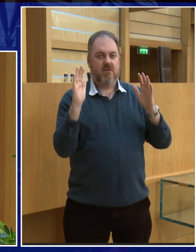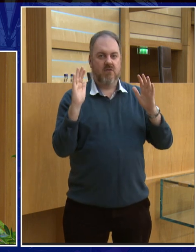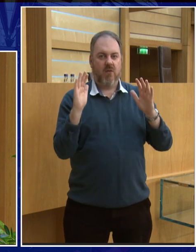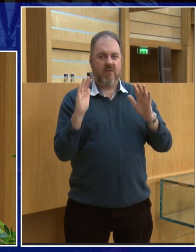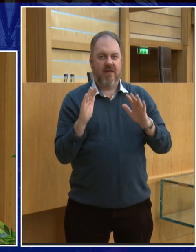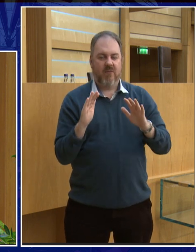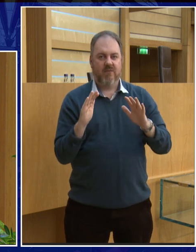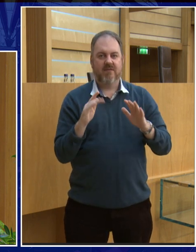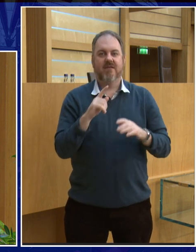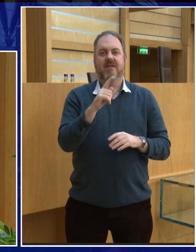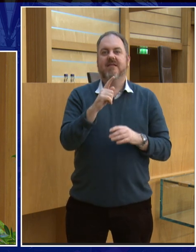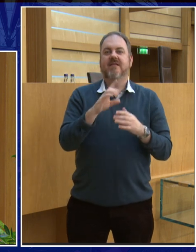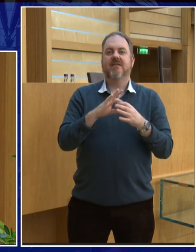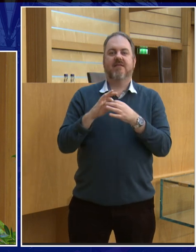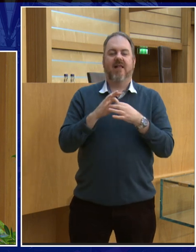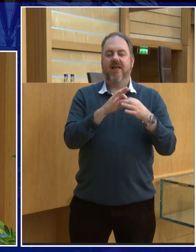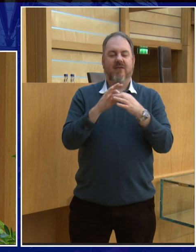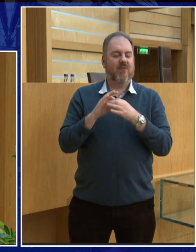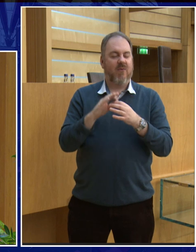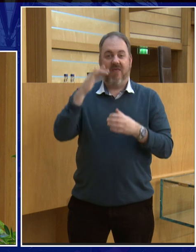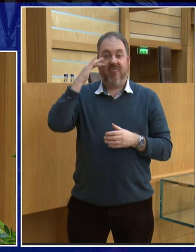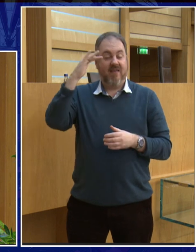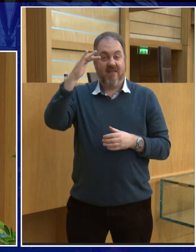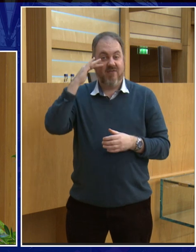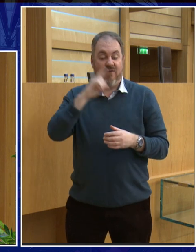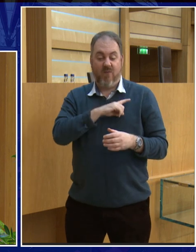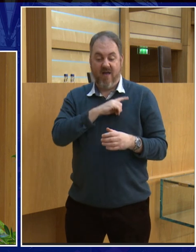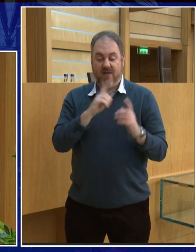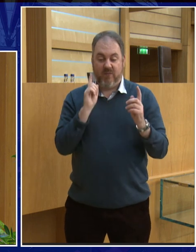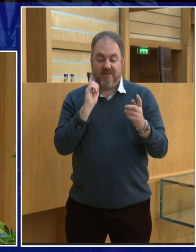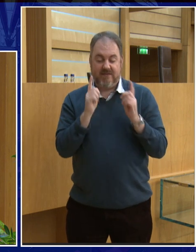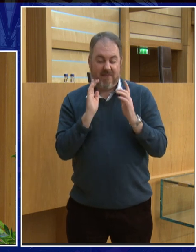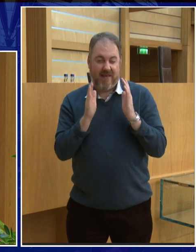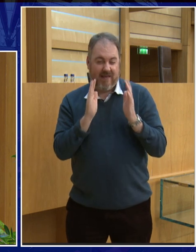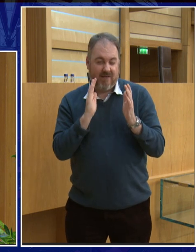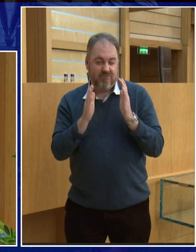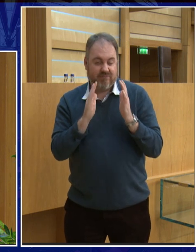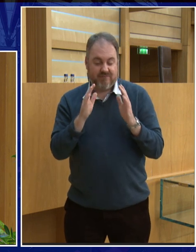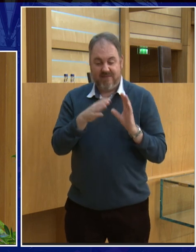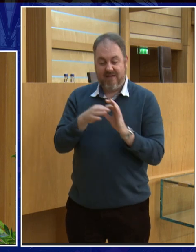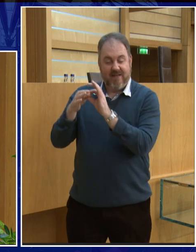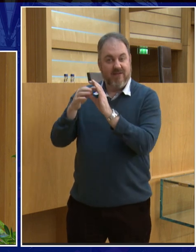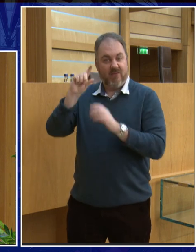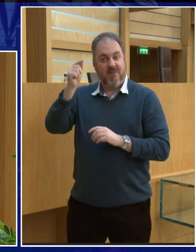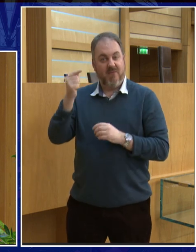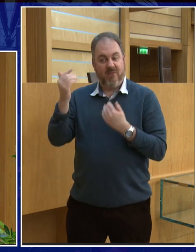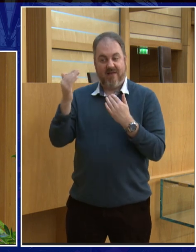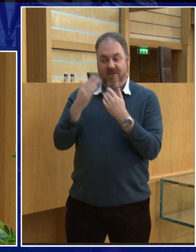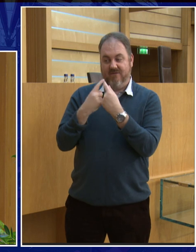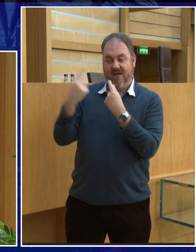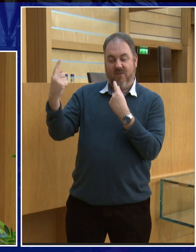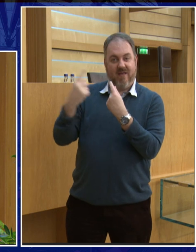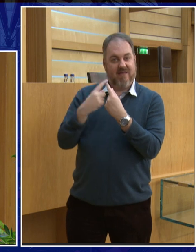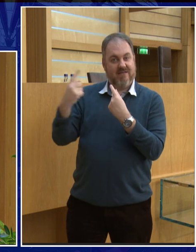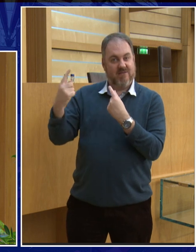called the conservation of angular momentum which I'm not going to go into but it's a process that happens and so as the earth is slowing down we